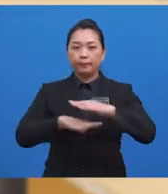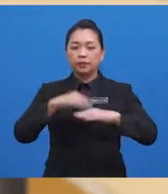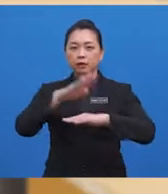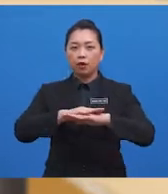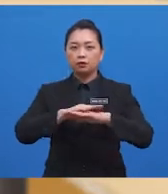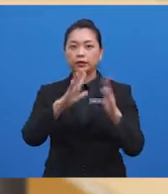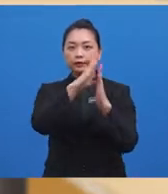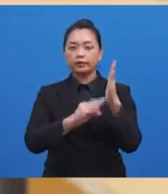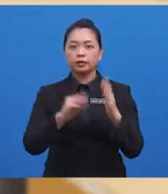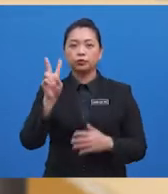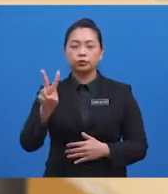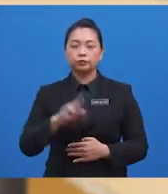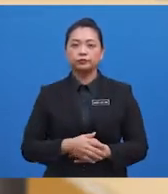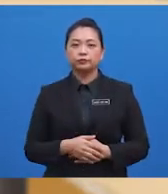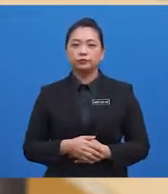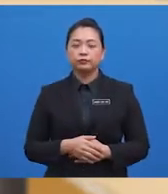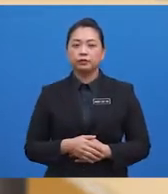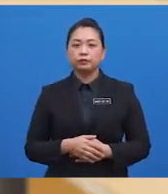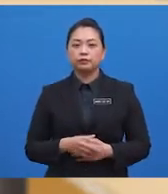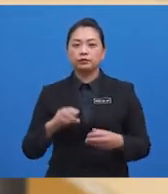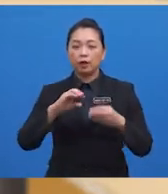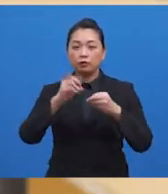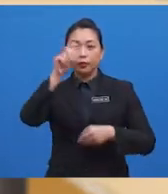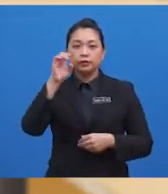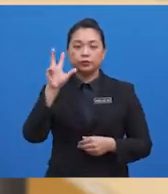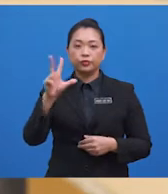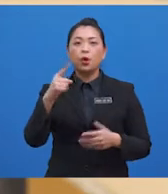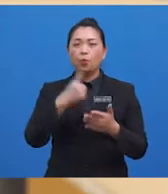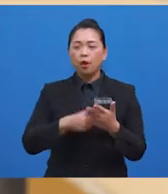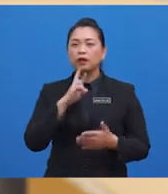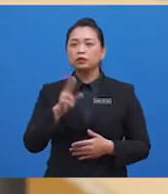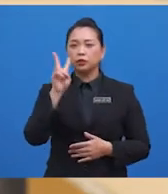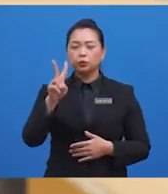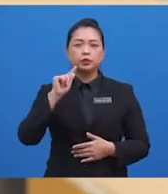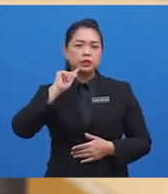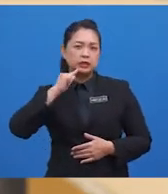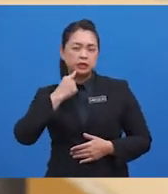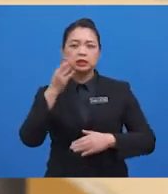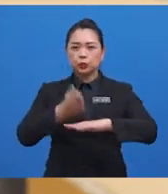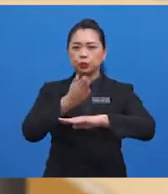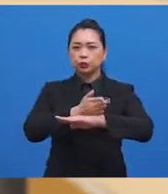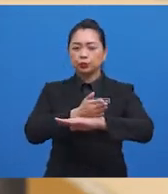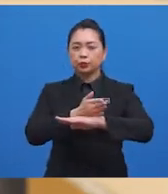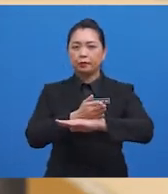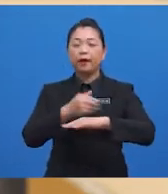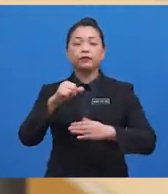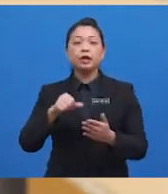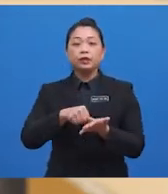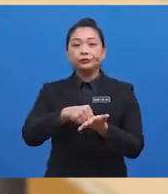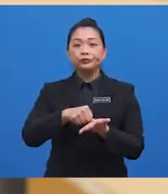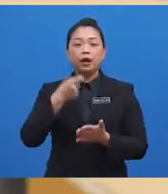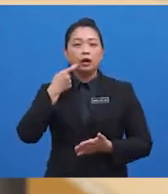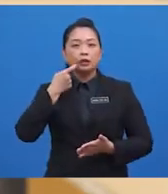on text 2. Question 3. What are the two serious consequences to drug addiction?